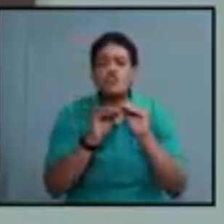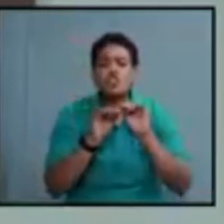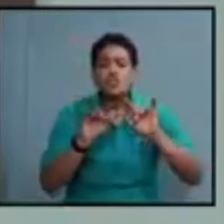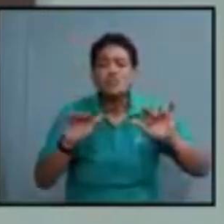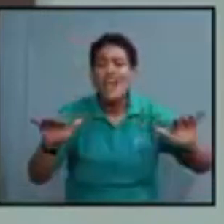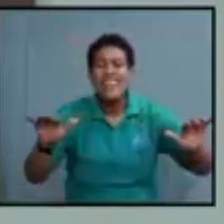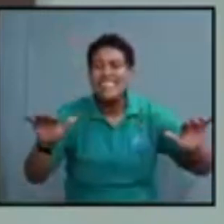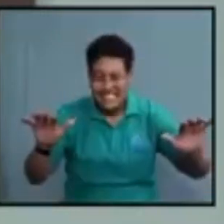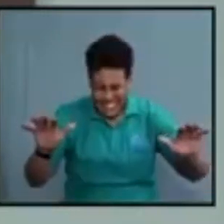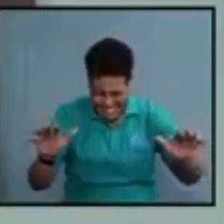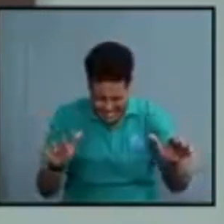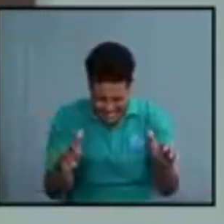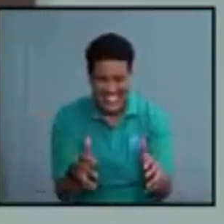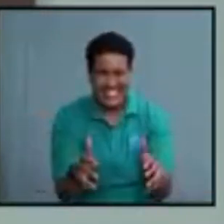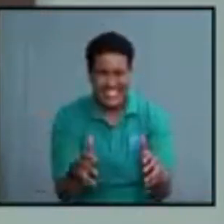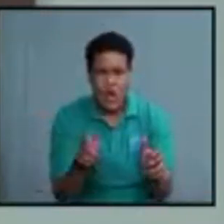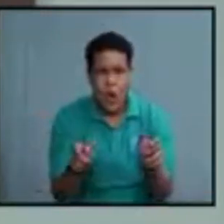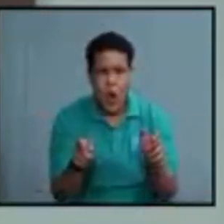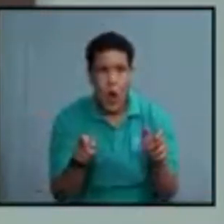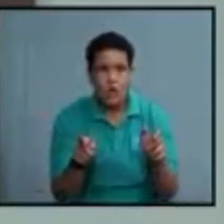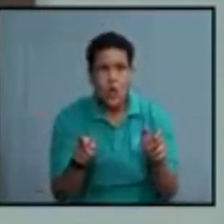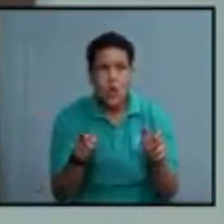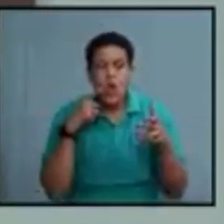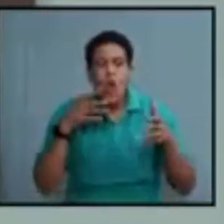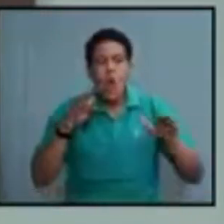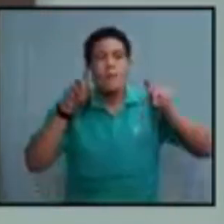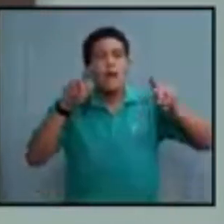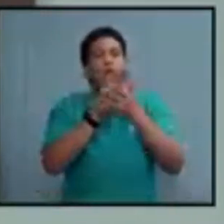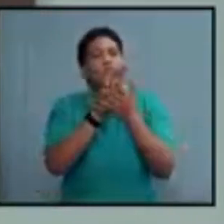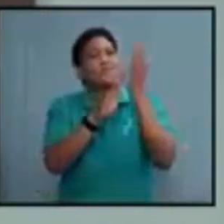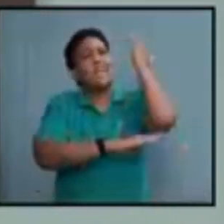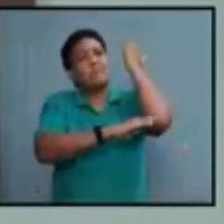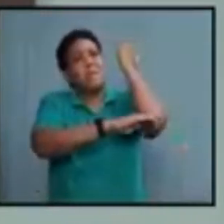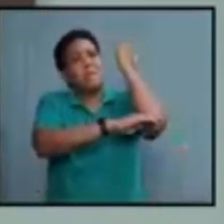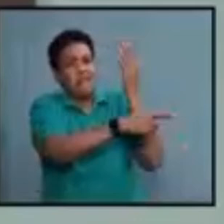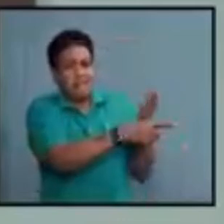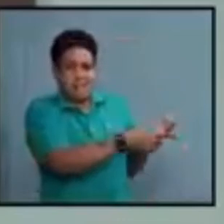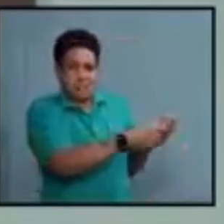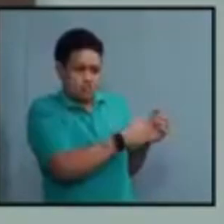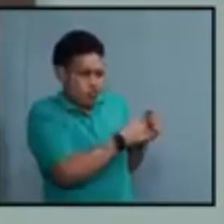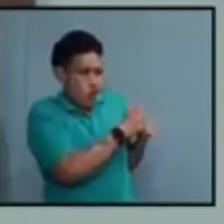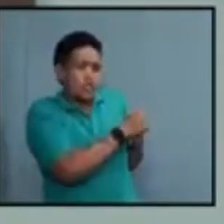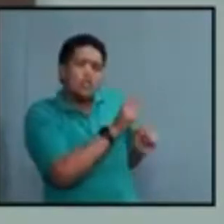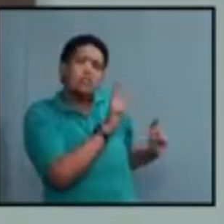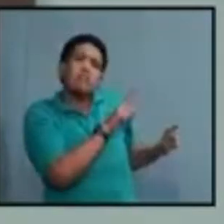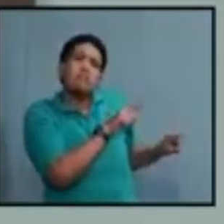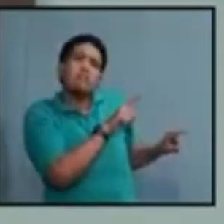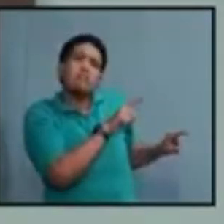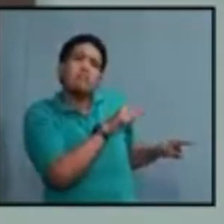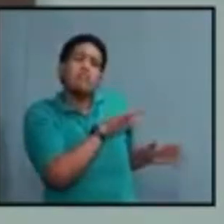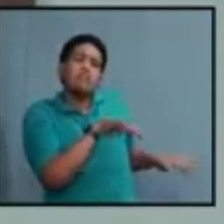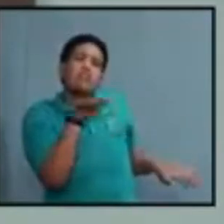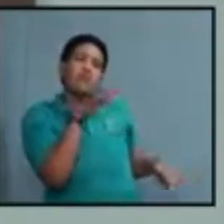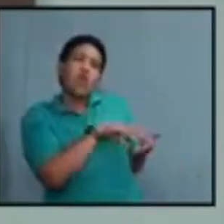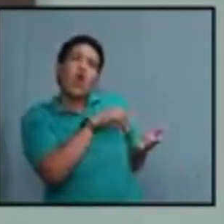sufficiently to allow us to reopen schools to facilitate structured face-to-face learning